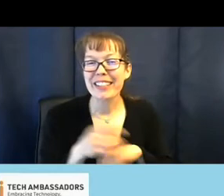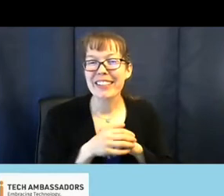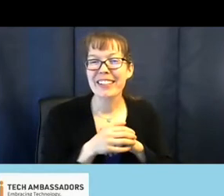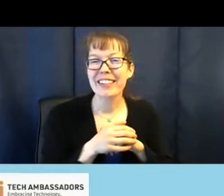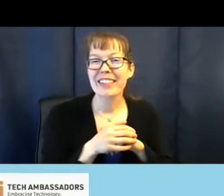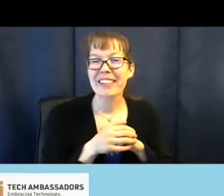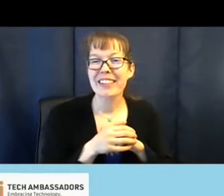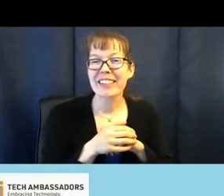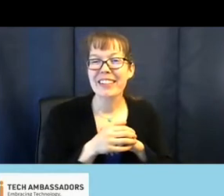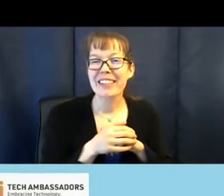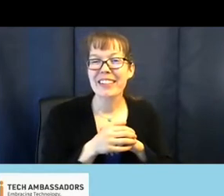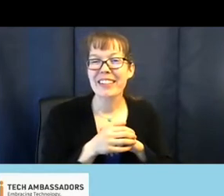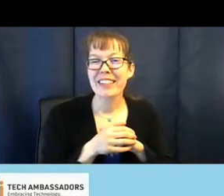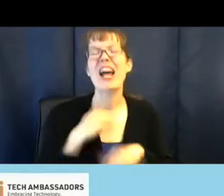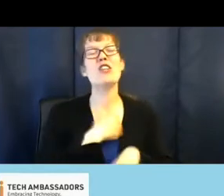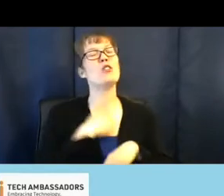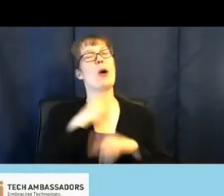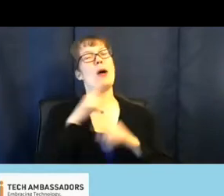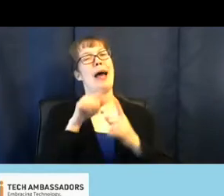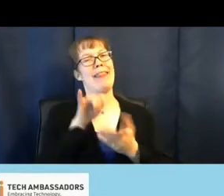He's getting a tattoo. Sorry about that.